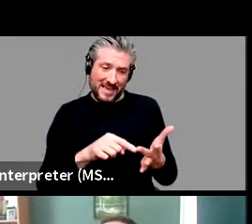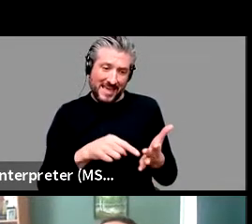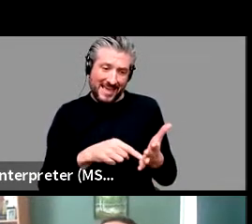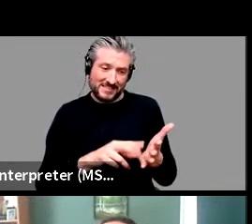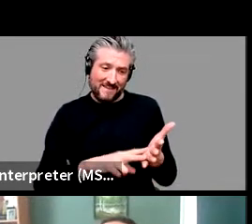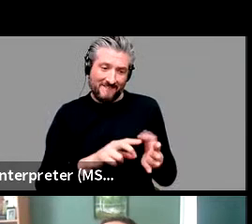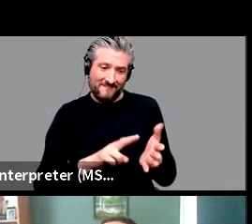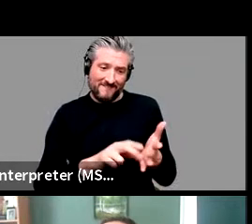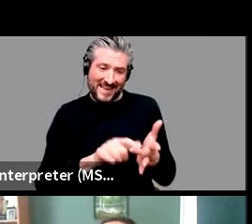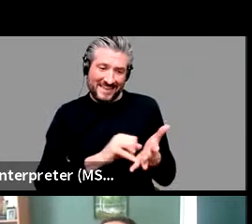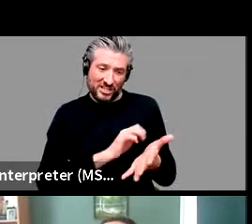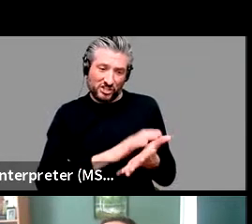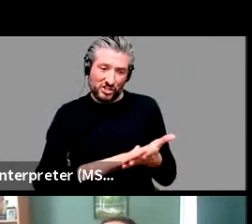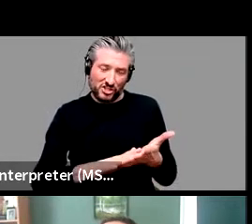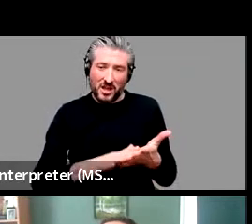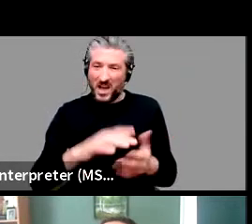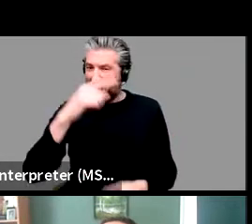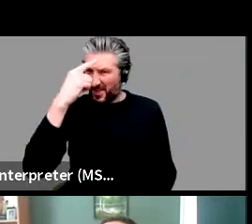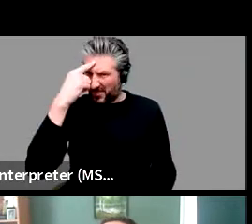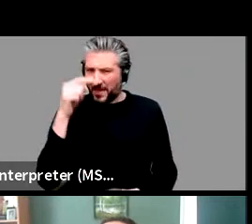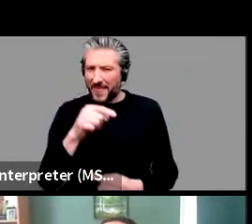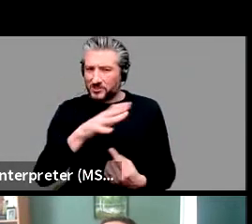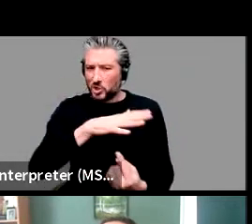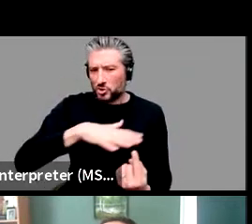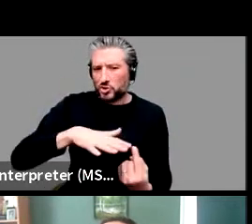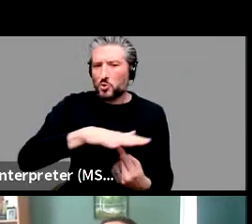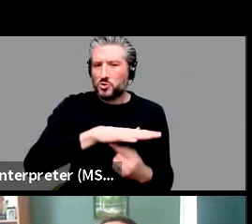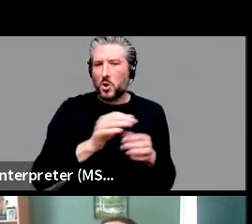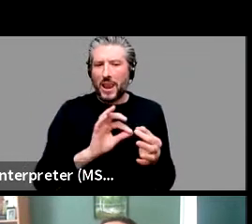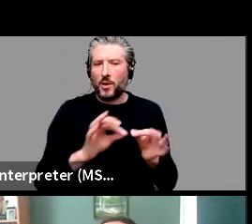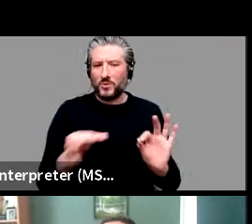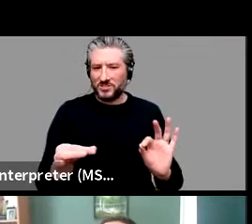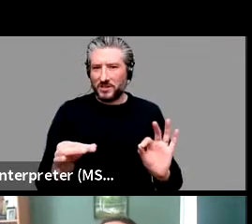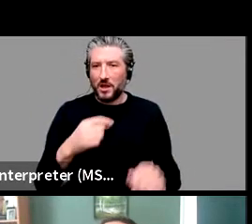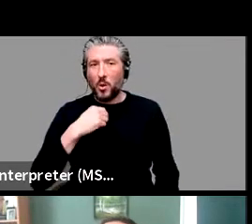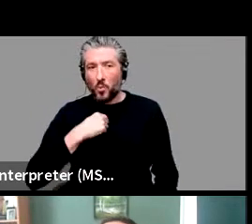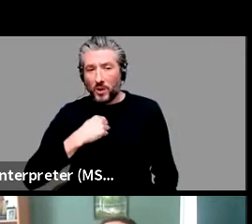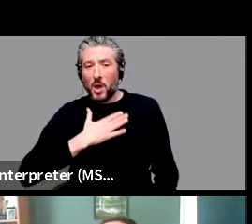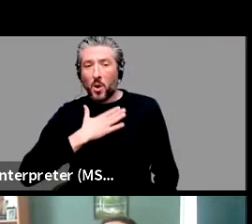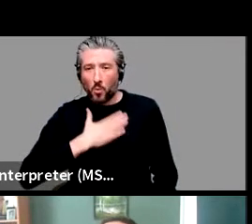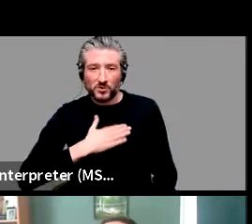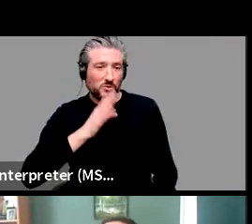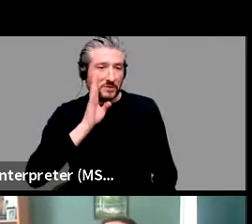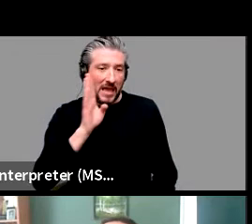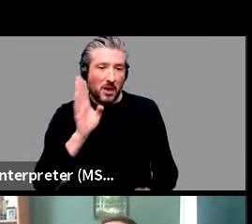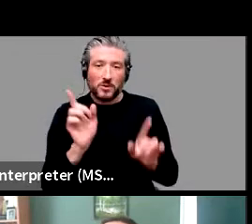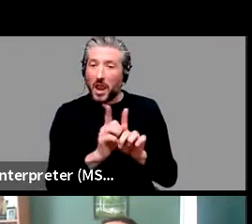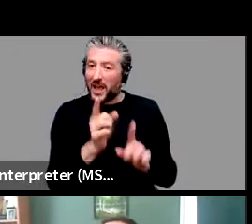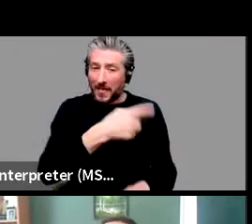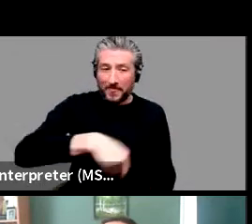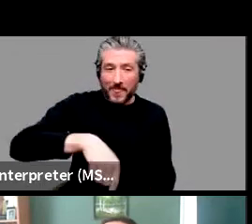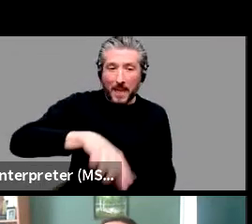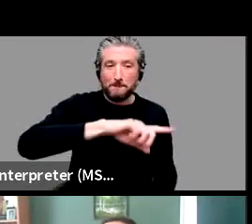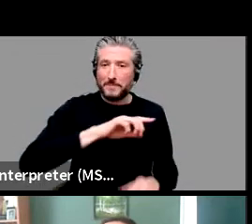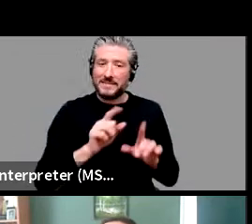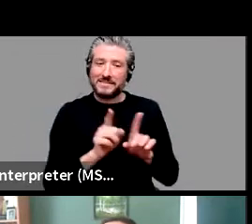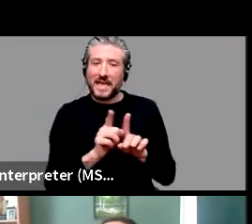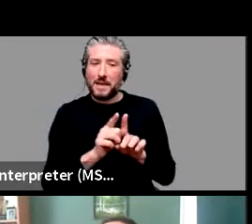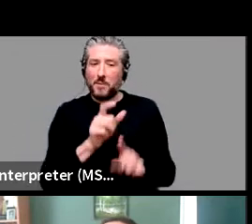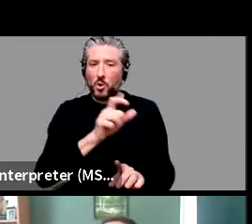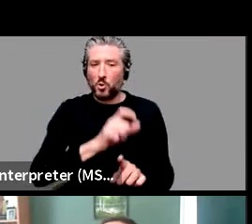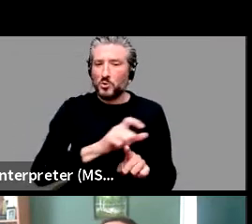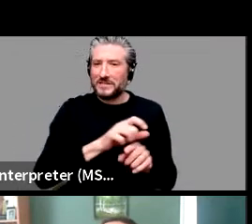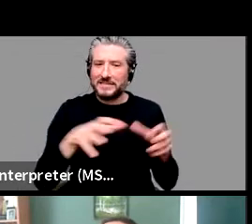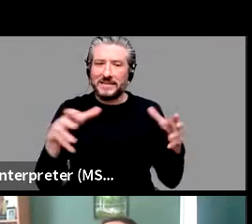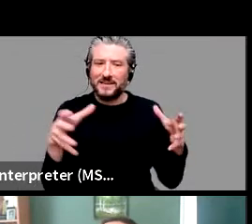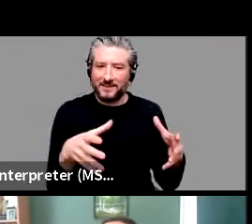sociolinguistic fact that we want to sound like people in our community. That's why languages change. Right. I mean, sociolinguists, you know, it's no surprise